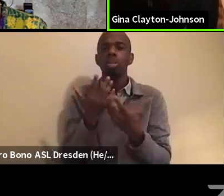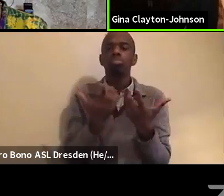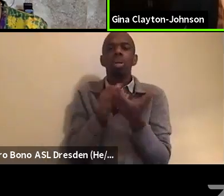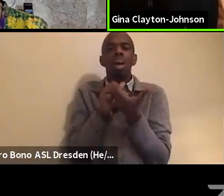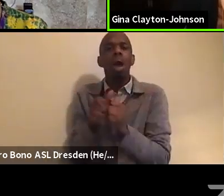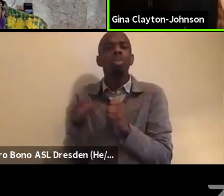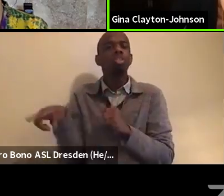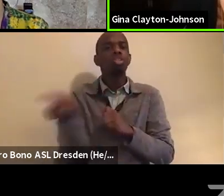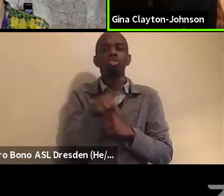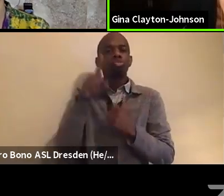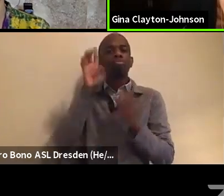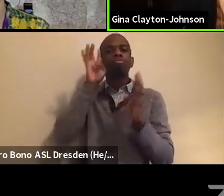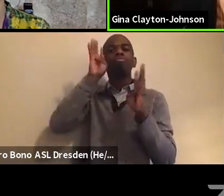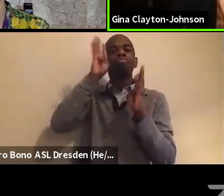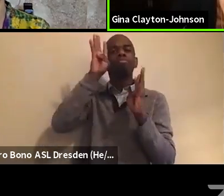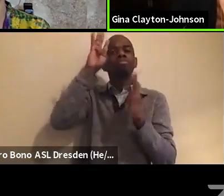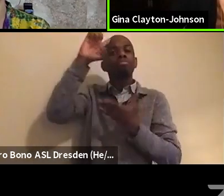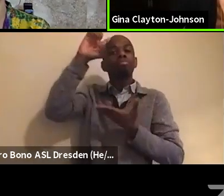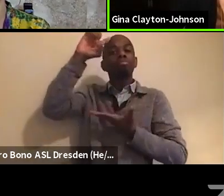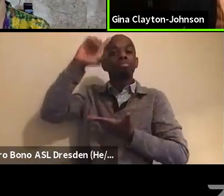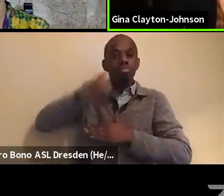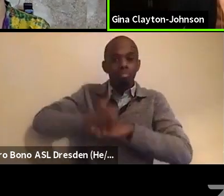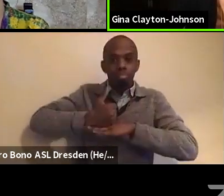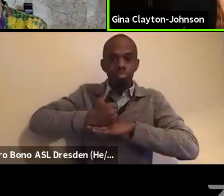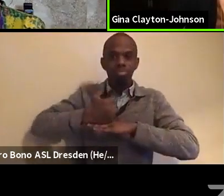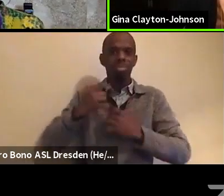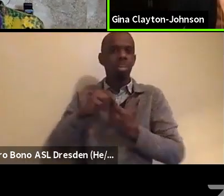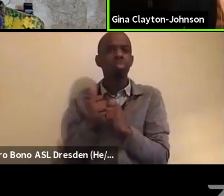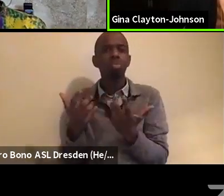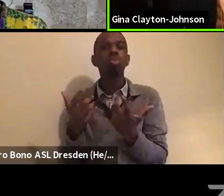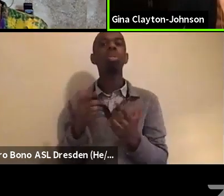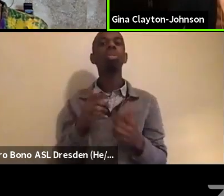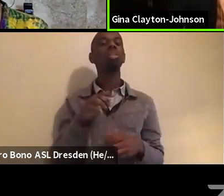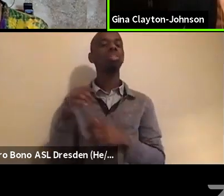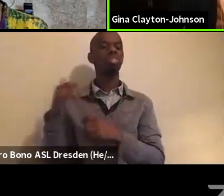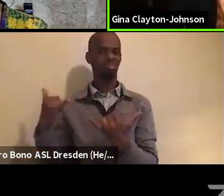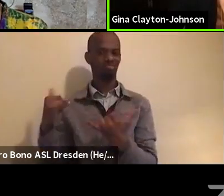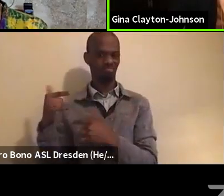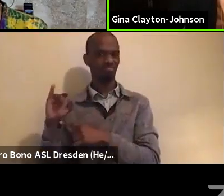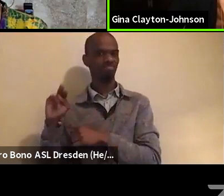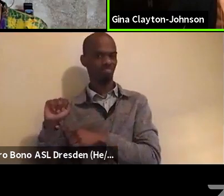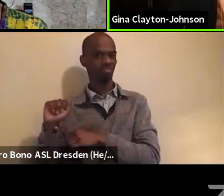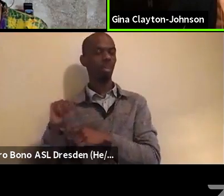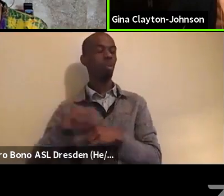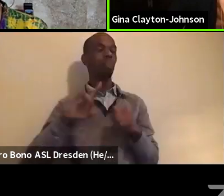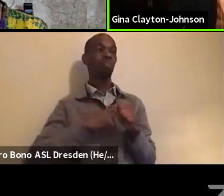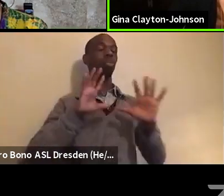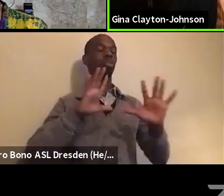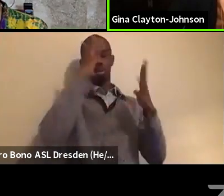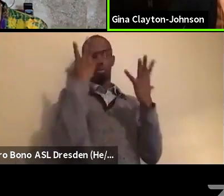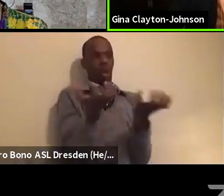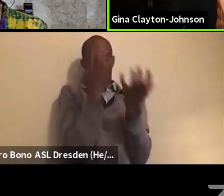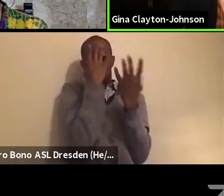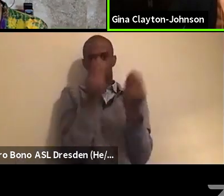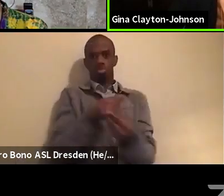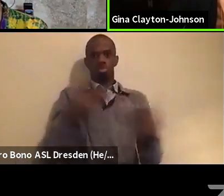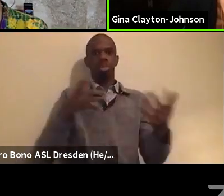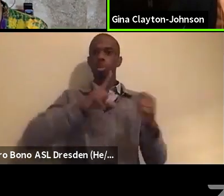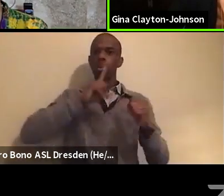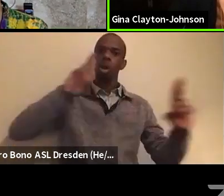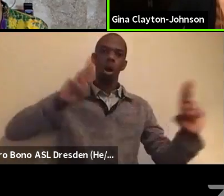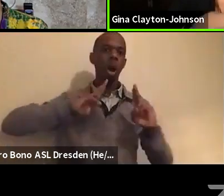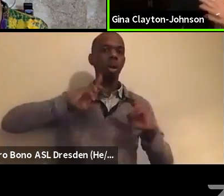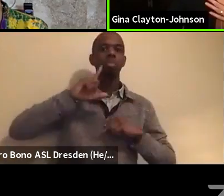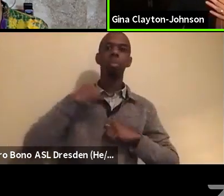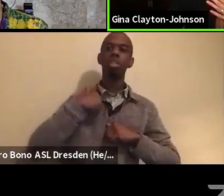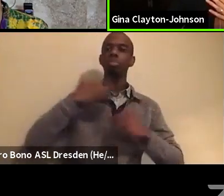Well, so first of all, it is such an honor to be here with all of you. And, you know, all of you in this group are just